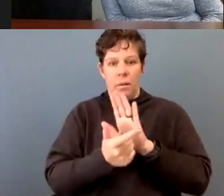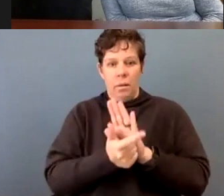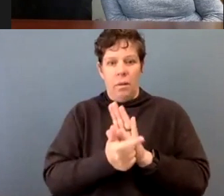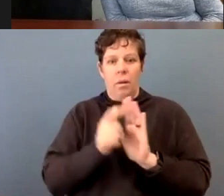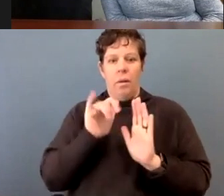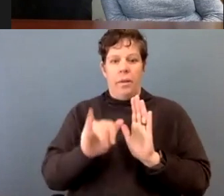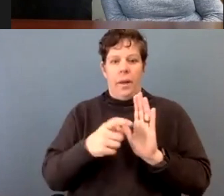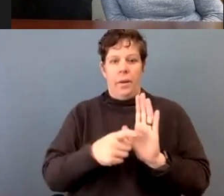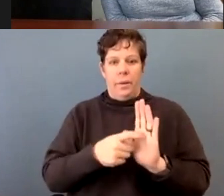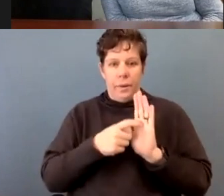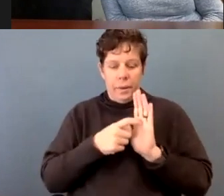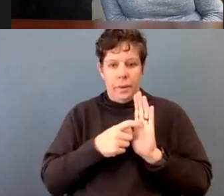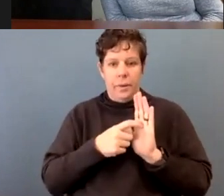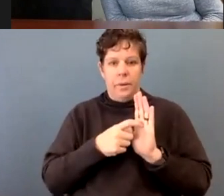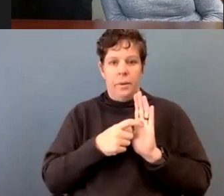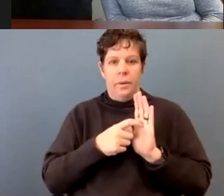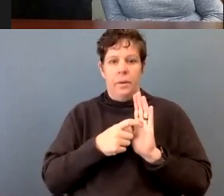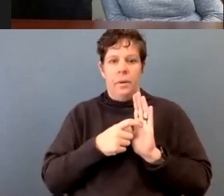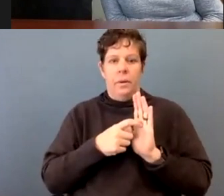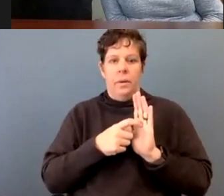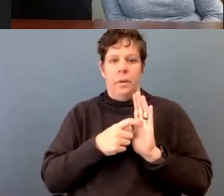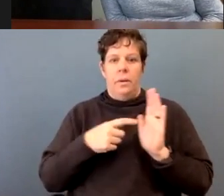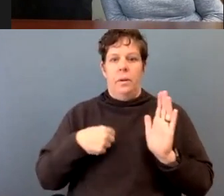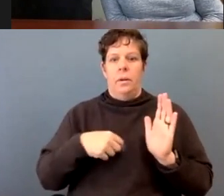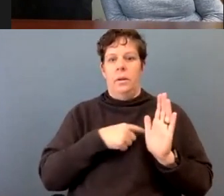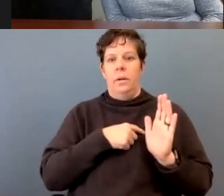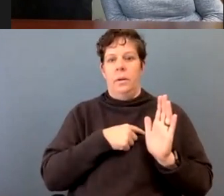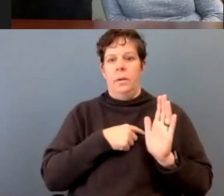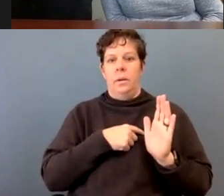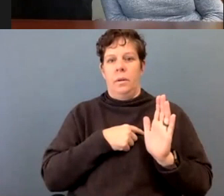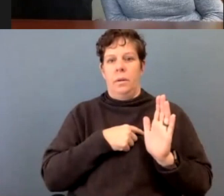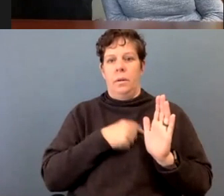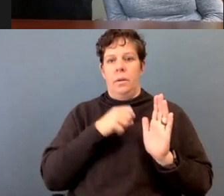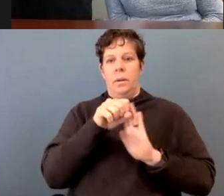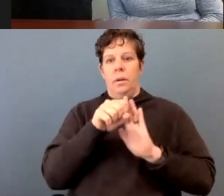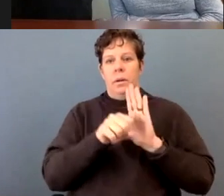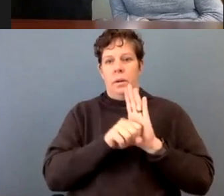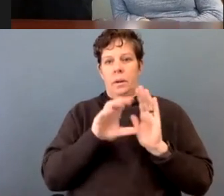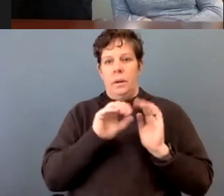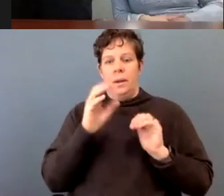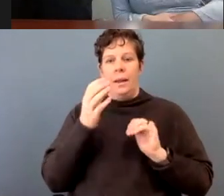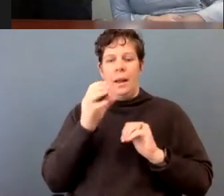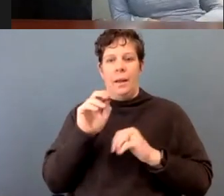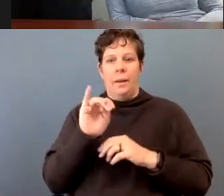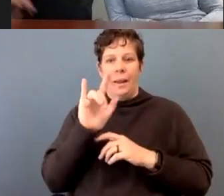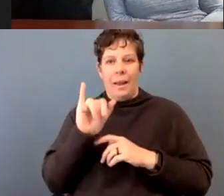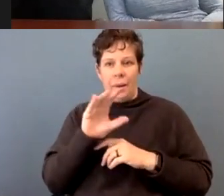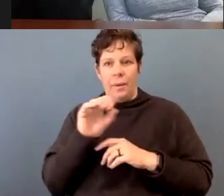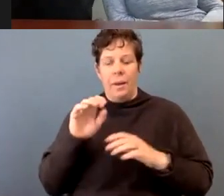our state, our counties, and cities